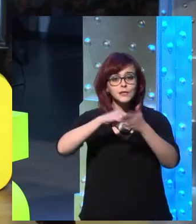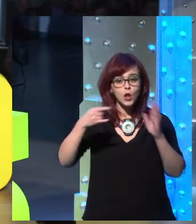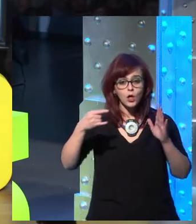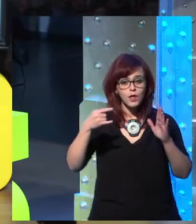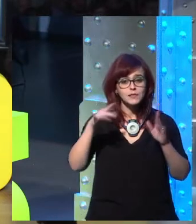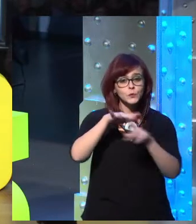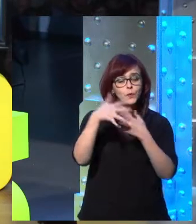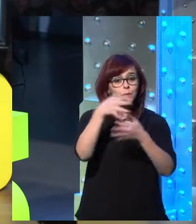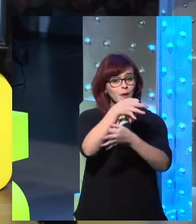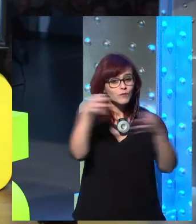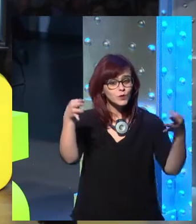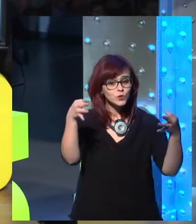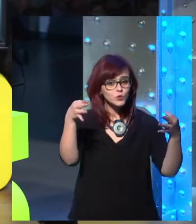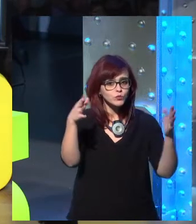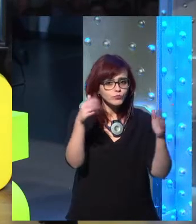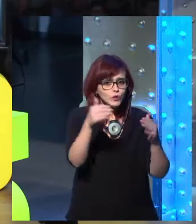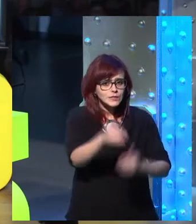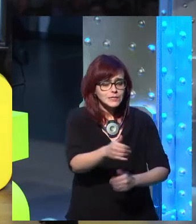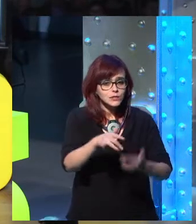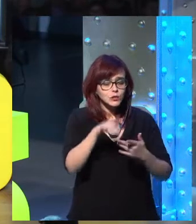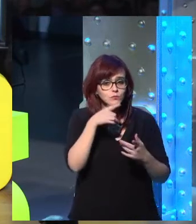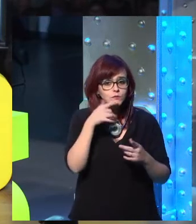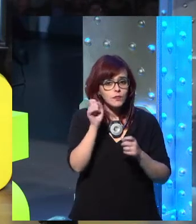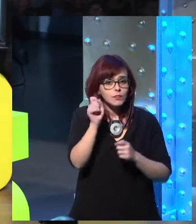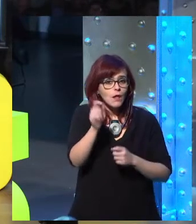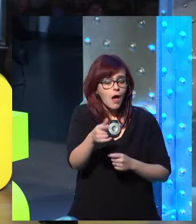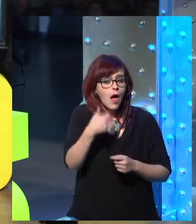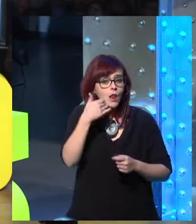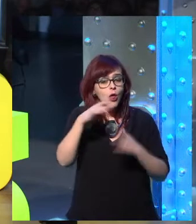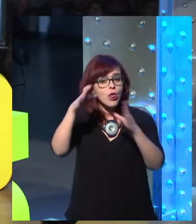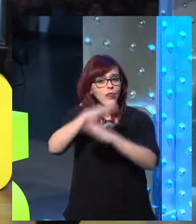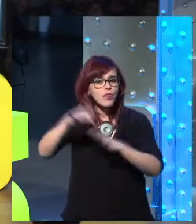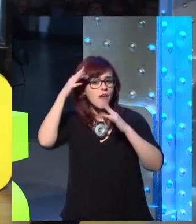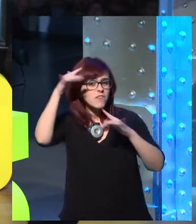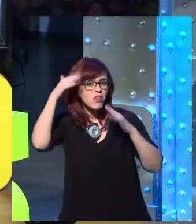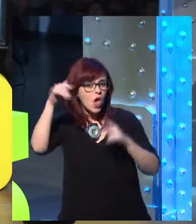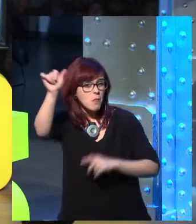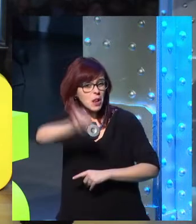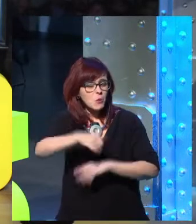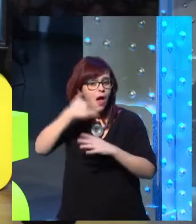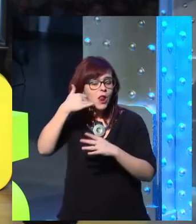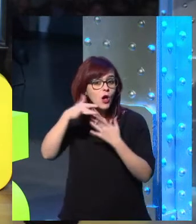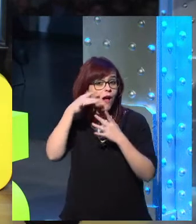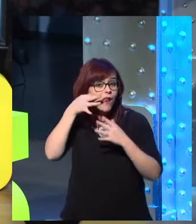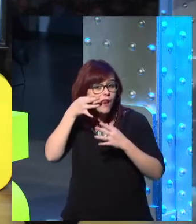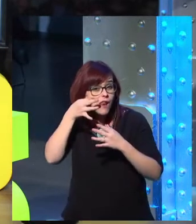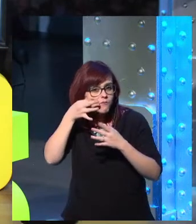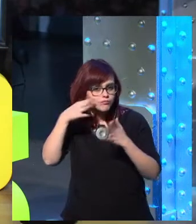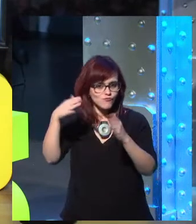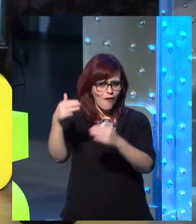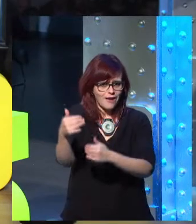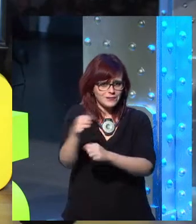But nature is not perfect. We're not perfect. If we embrace our flaws, then we can build really interesting things.